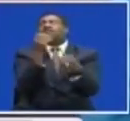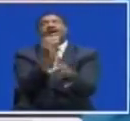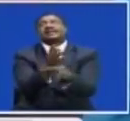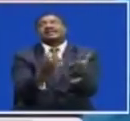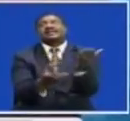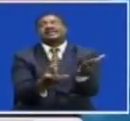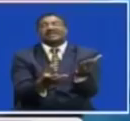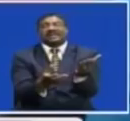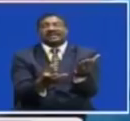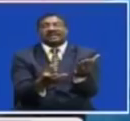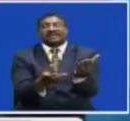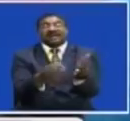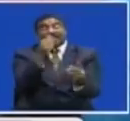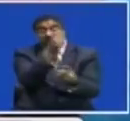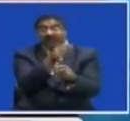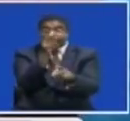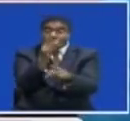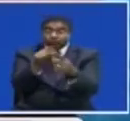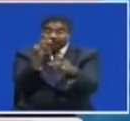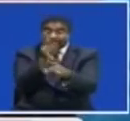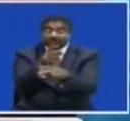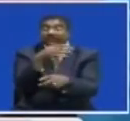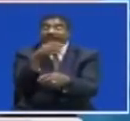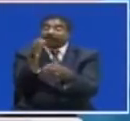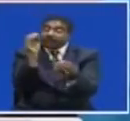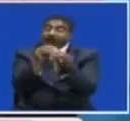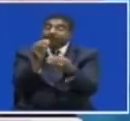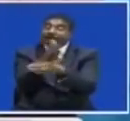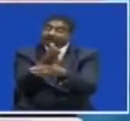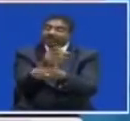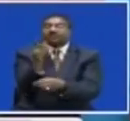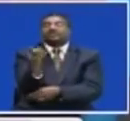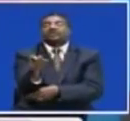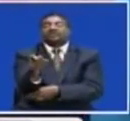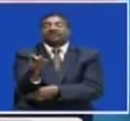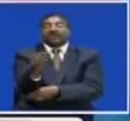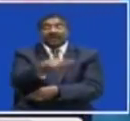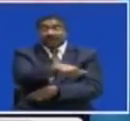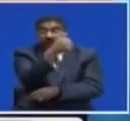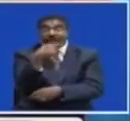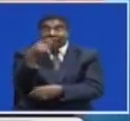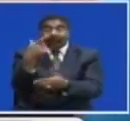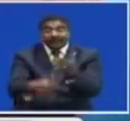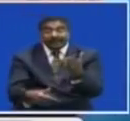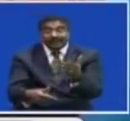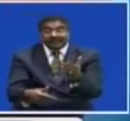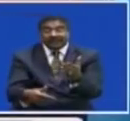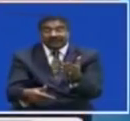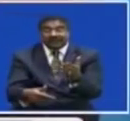To look and keep fish In aqua fishing And from what he has said Of course The